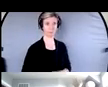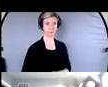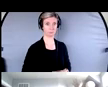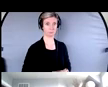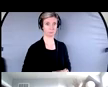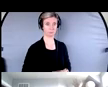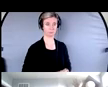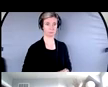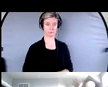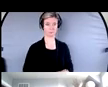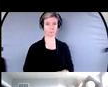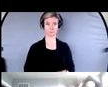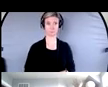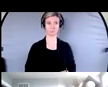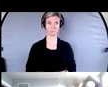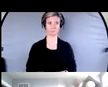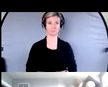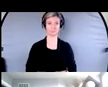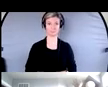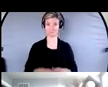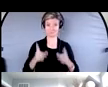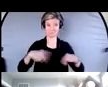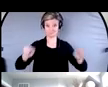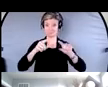Just waiting for it to go to... There we go. Does everybody see that?